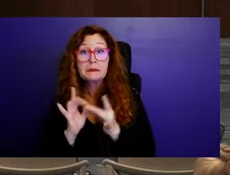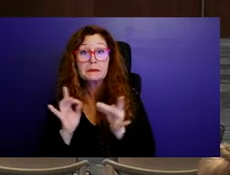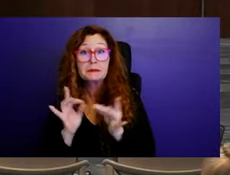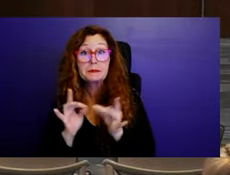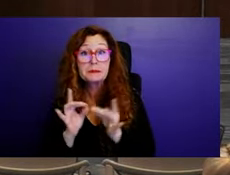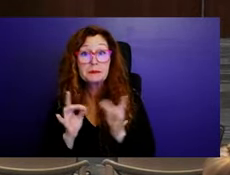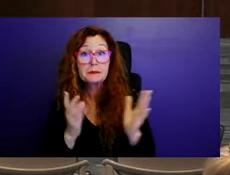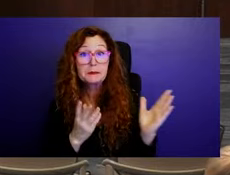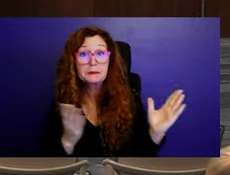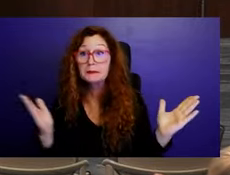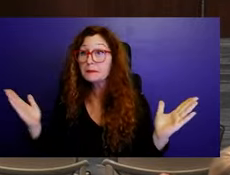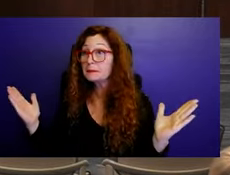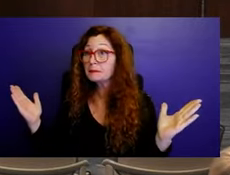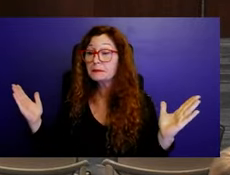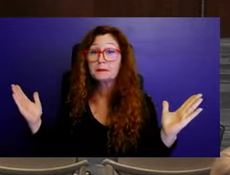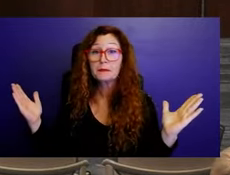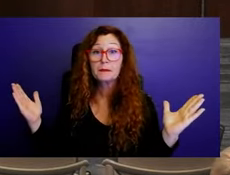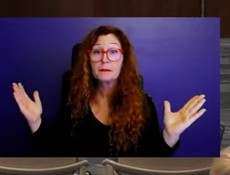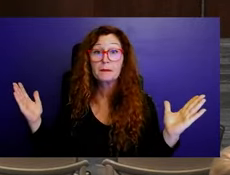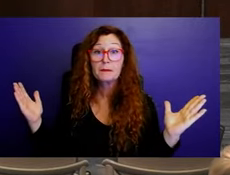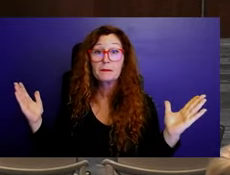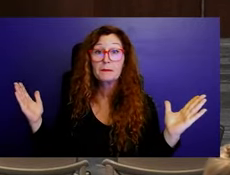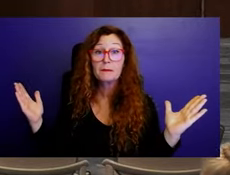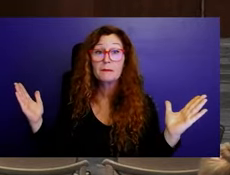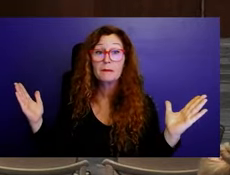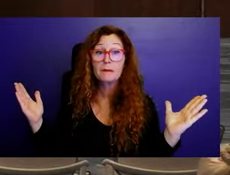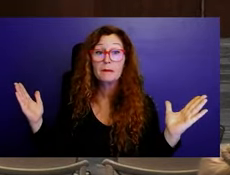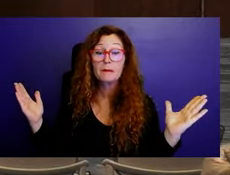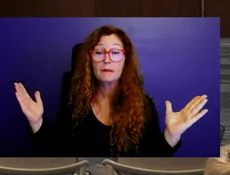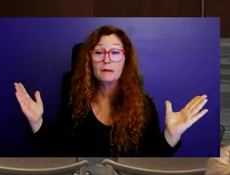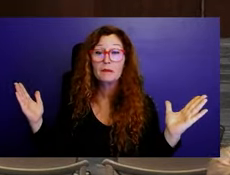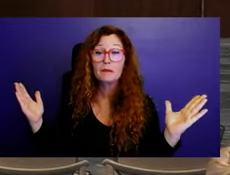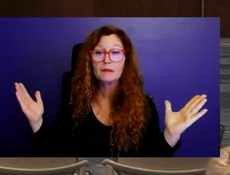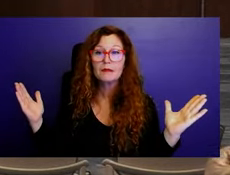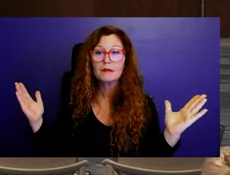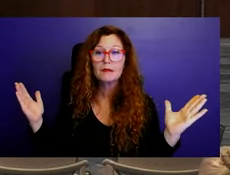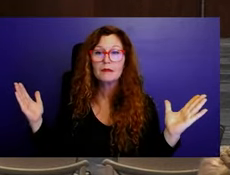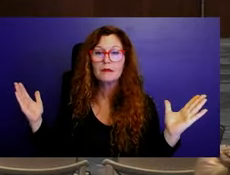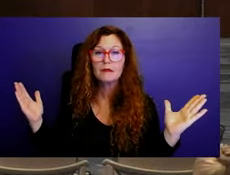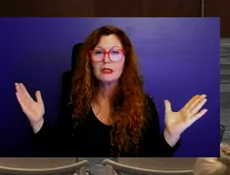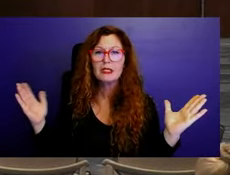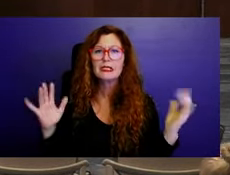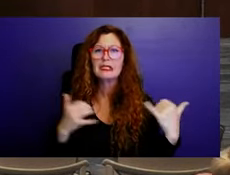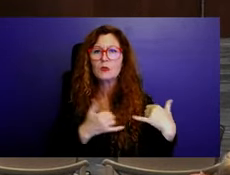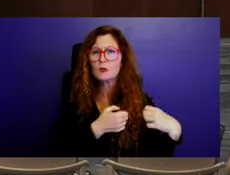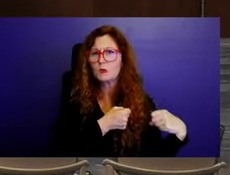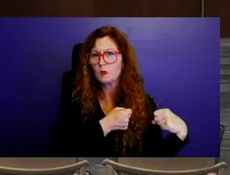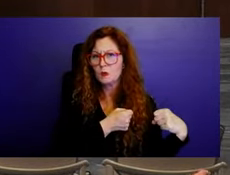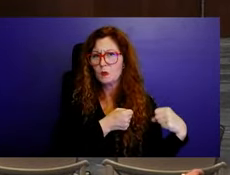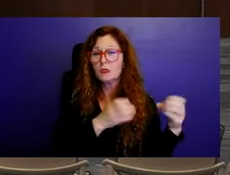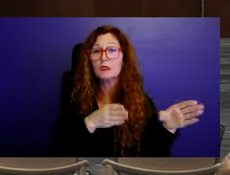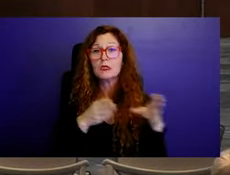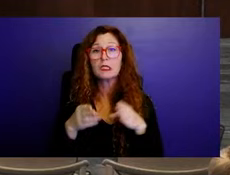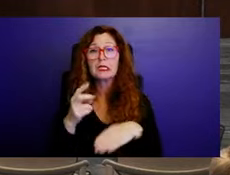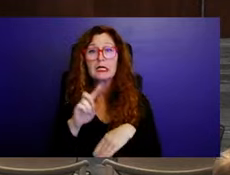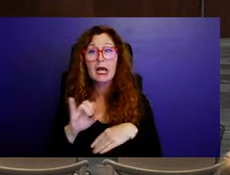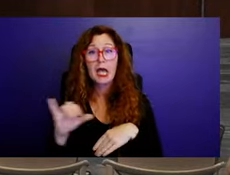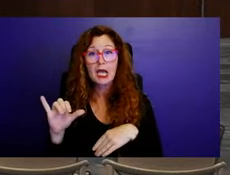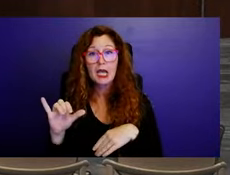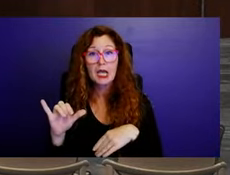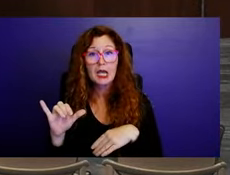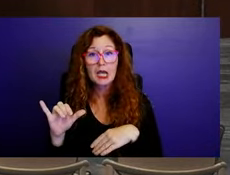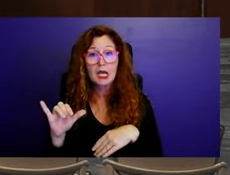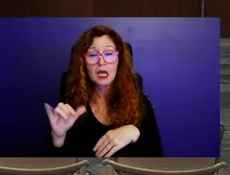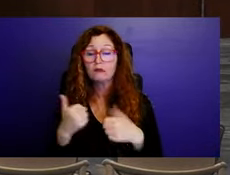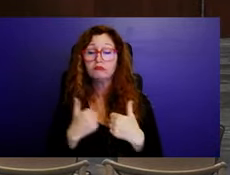just good night. Sorry. You can skip me for now, but can you come back? Yeah, we'll come back. Commissioner. Hey, closing comments. I'm good. You're